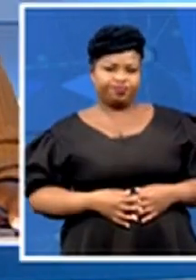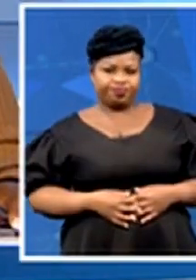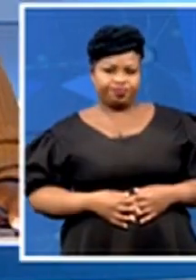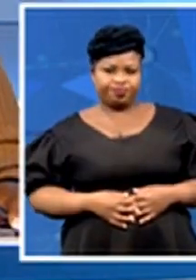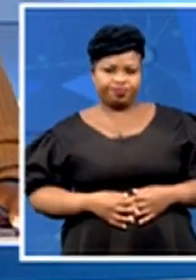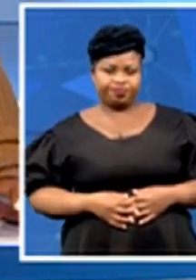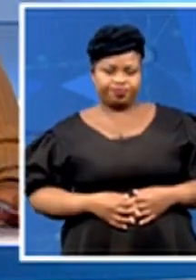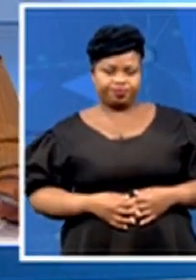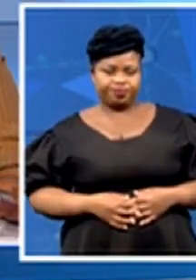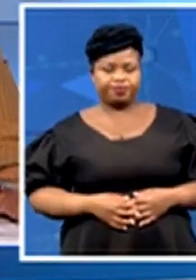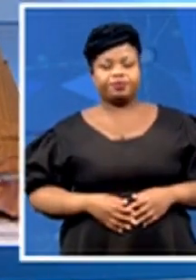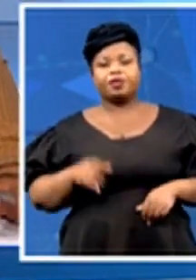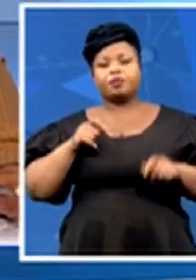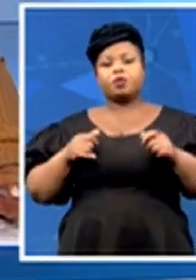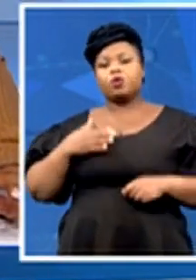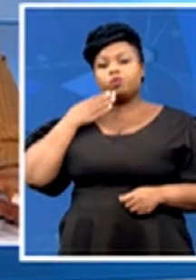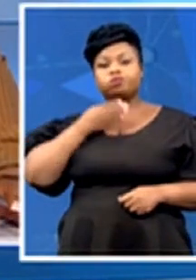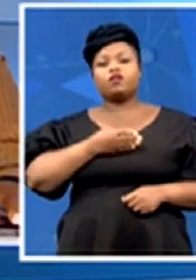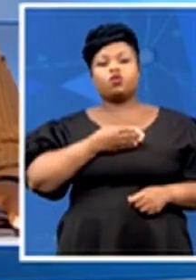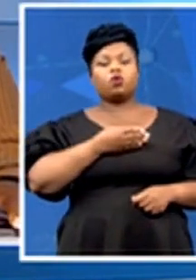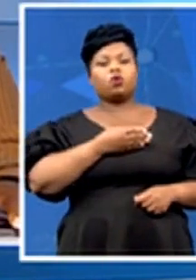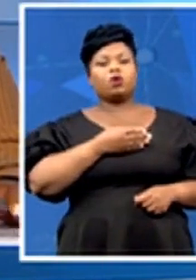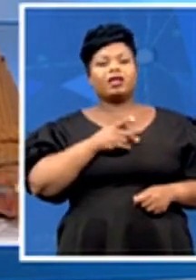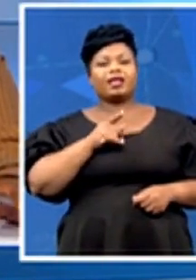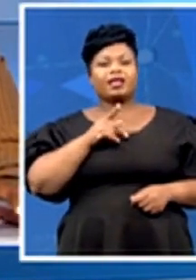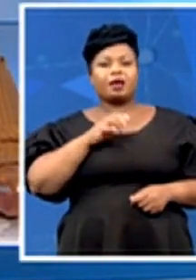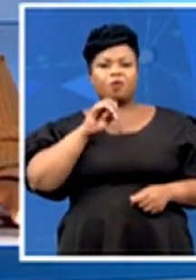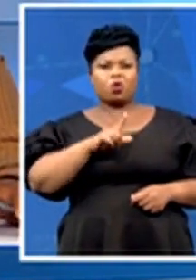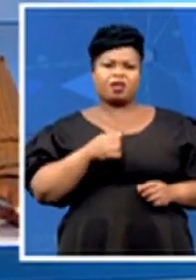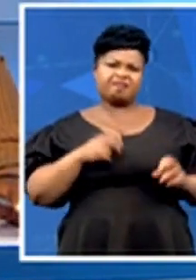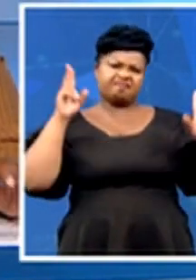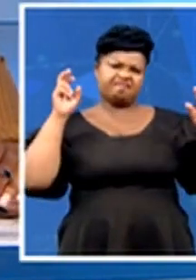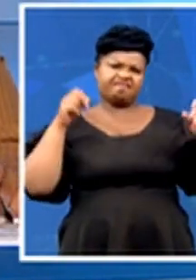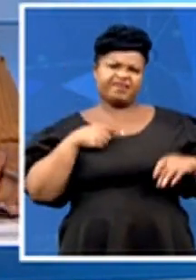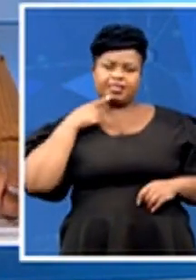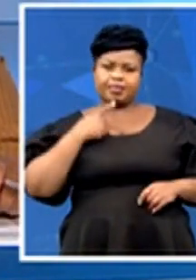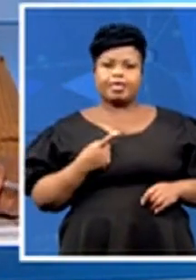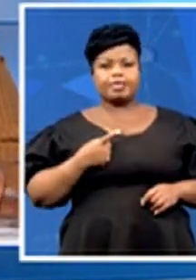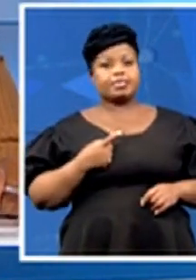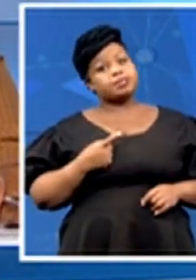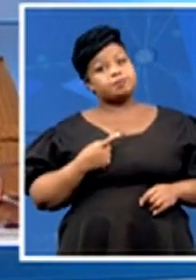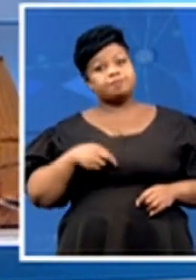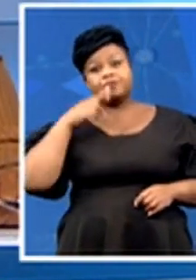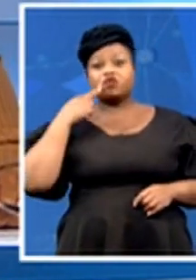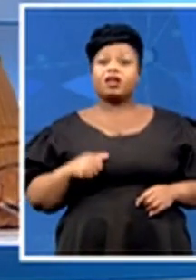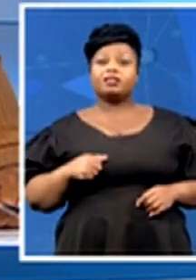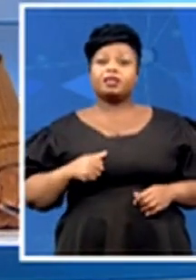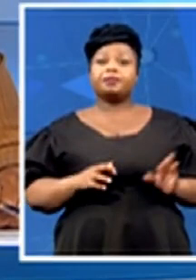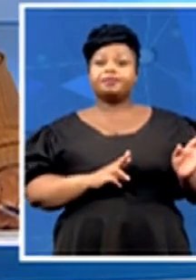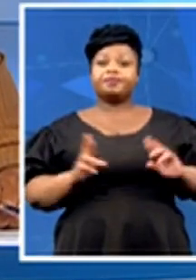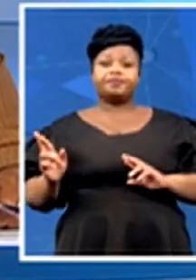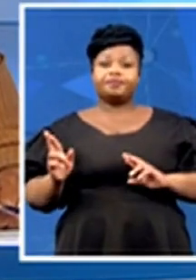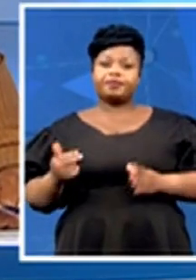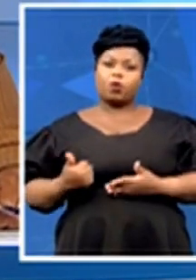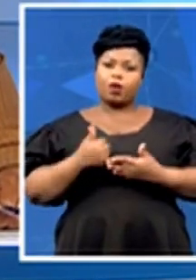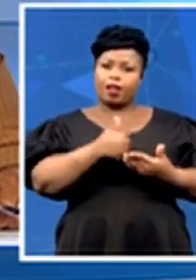zamir kabulov has been quoted as saying that russia is ready to help rebuild afghanistan's economy